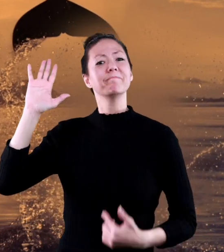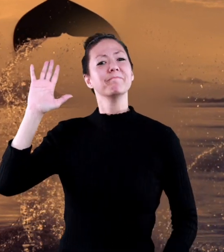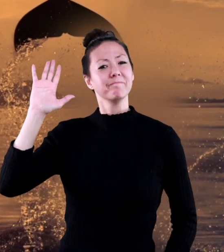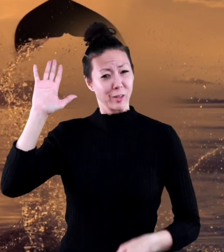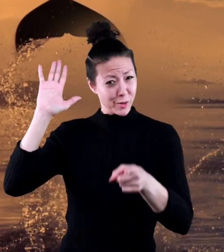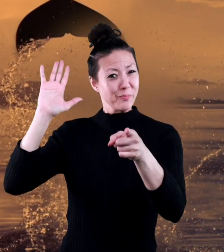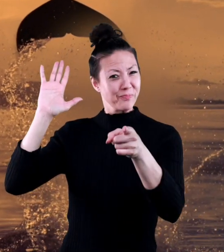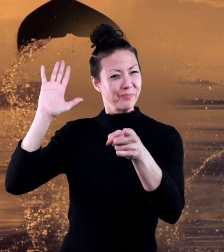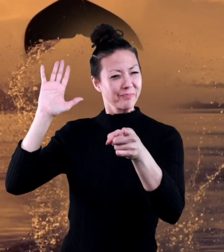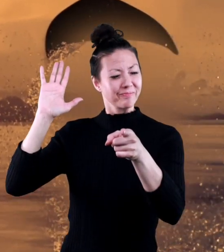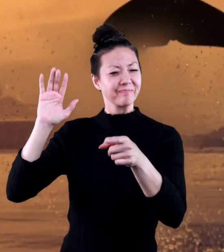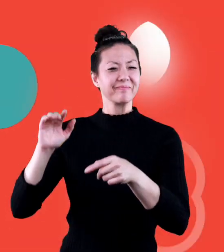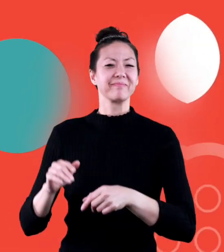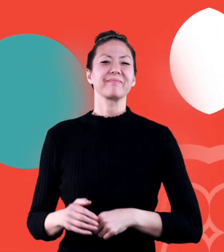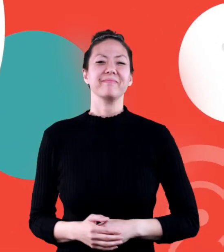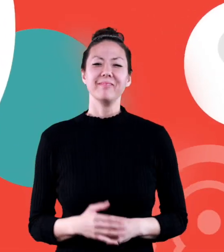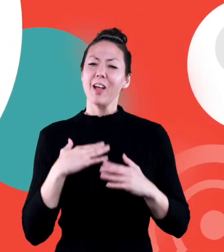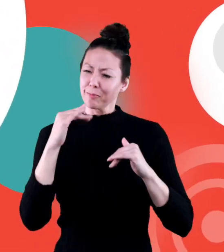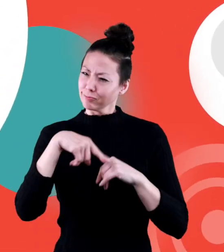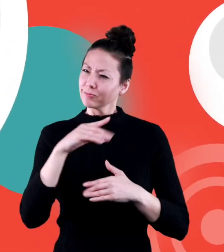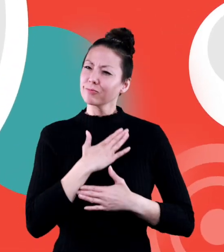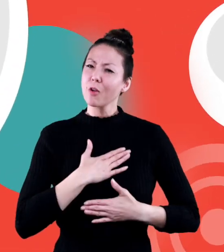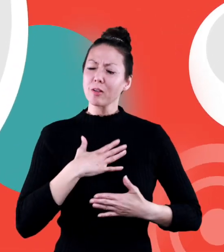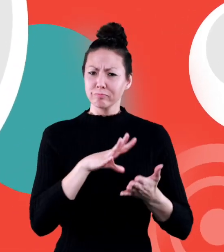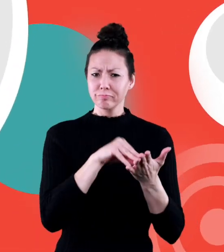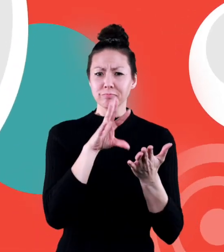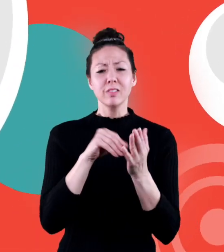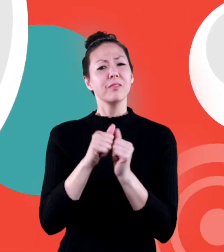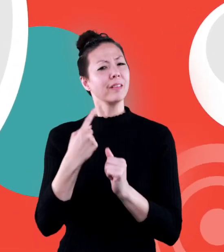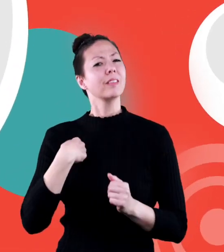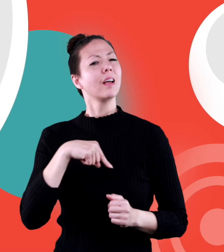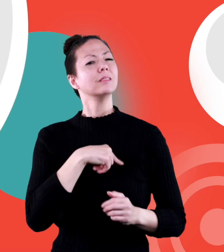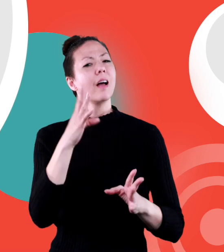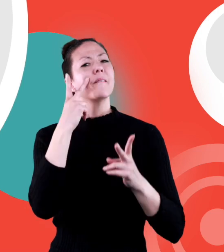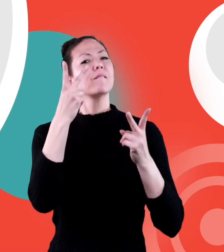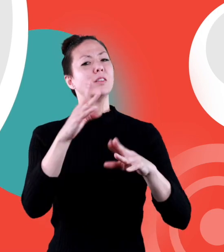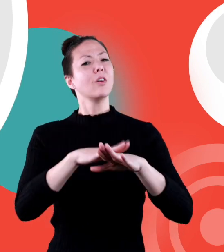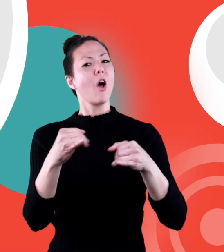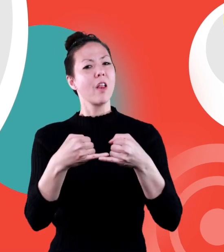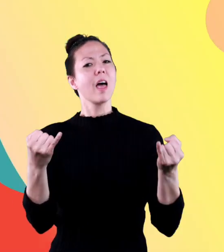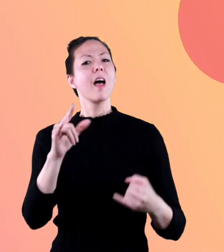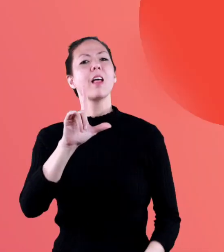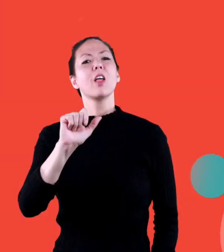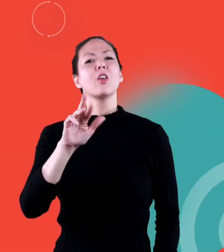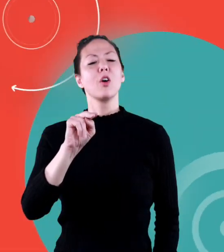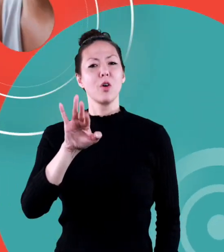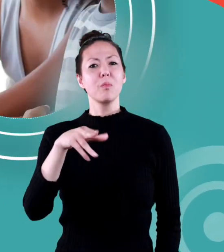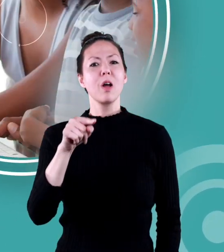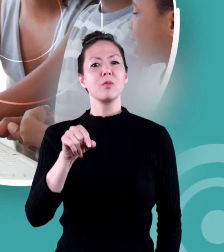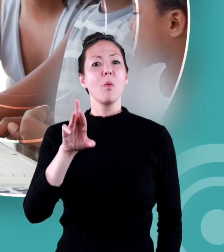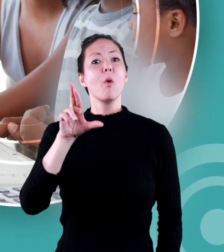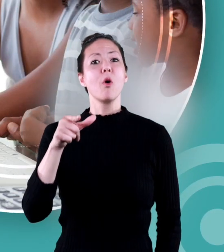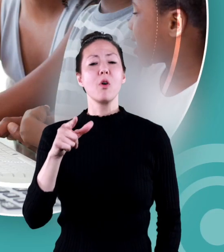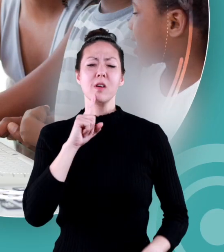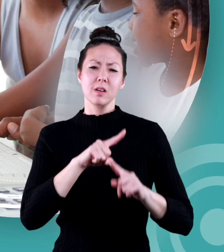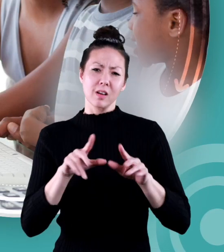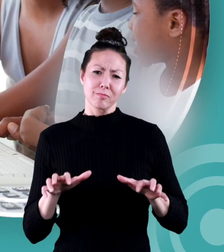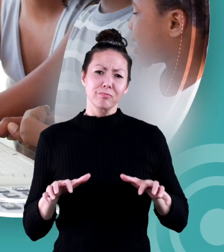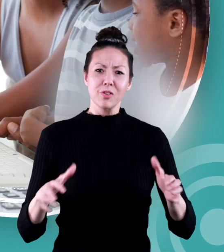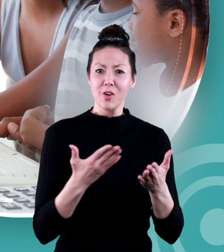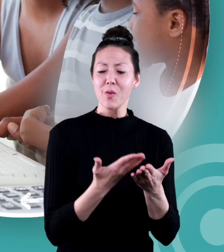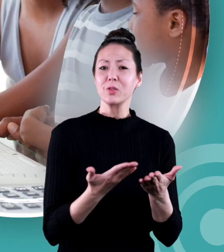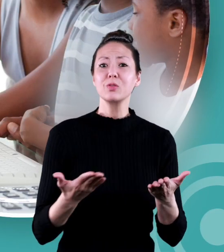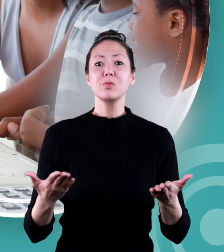hand right now. Are you? Hope you had fun learning with us. Visit us at LearnBright.org